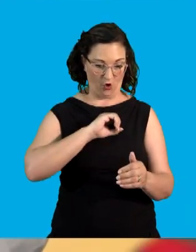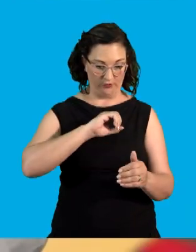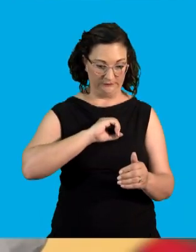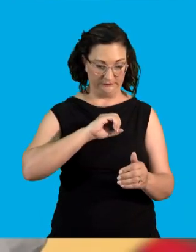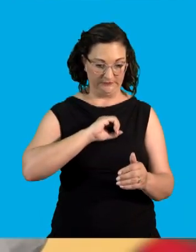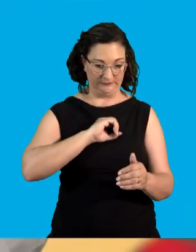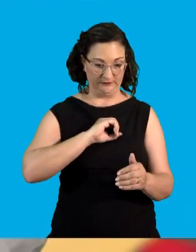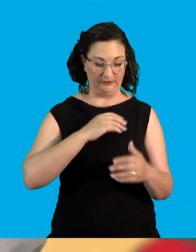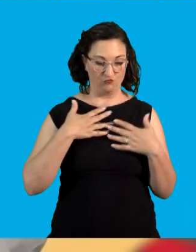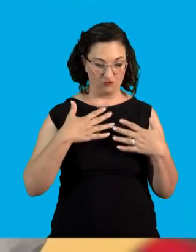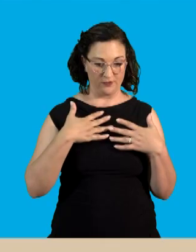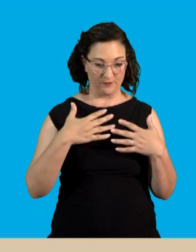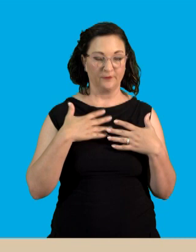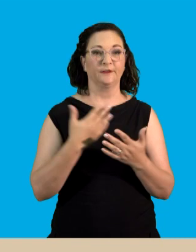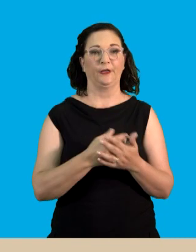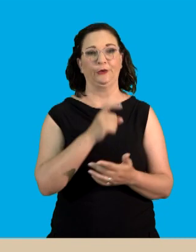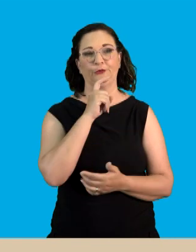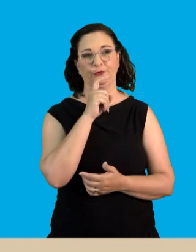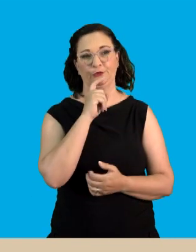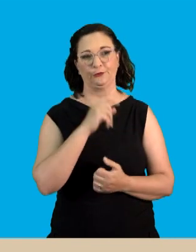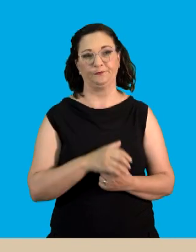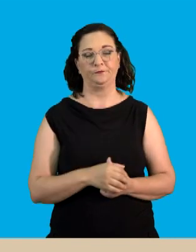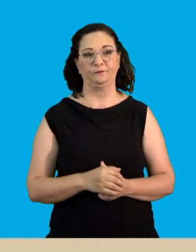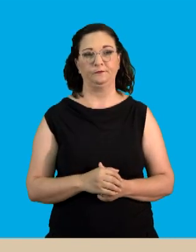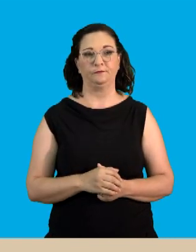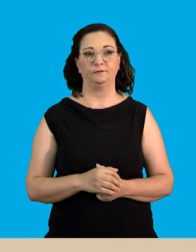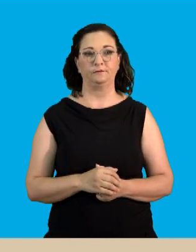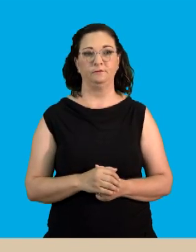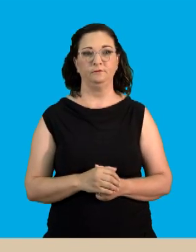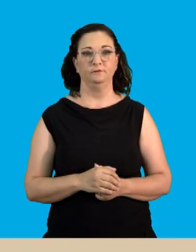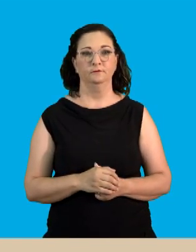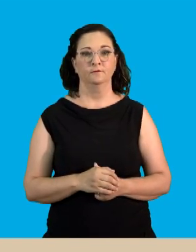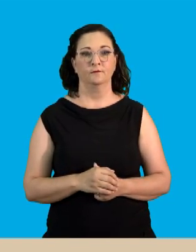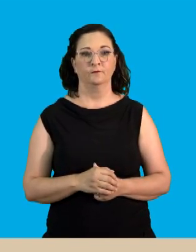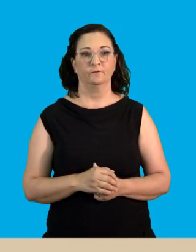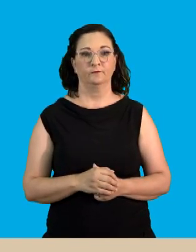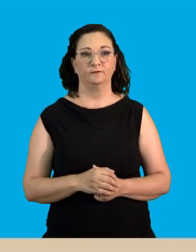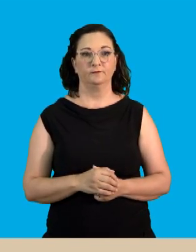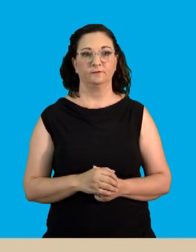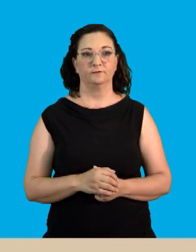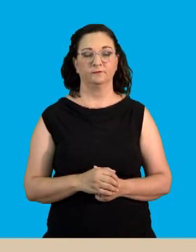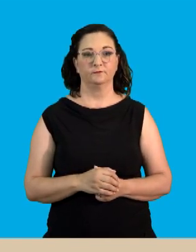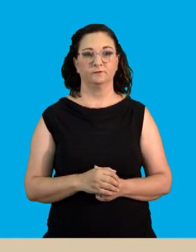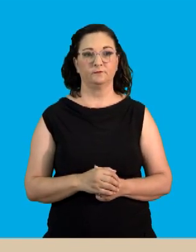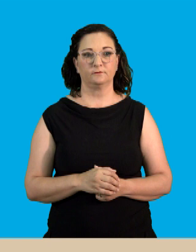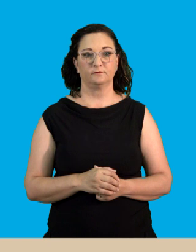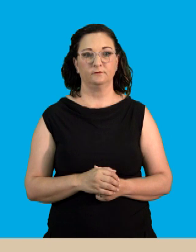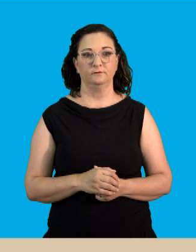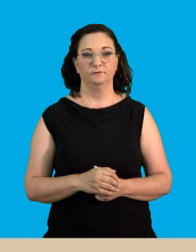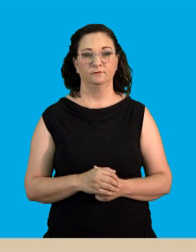they use oxygen released during